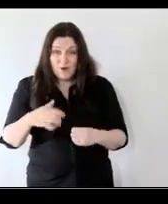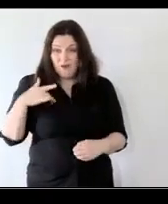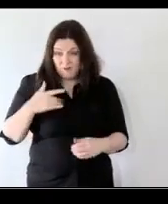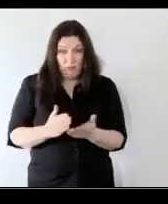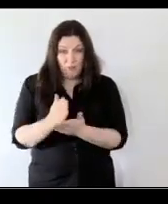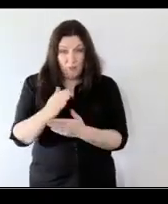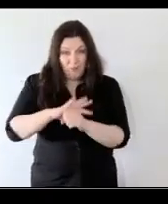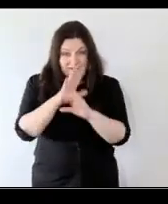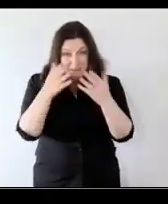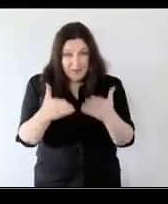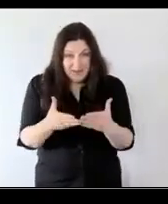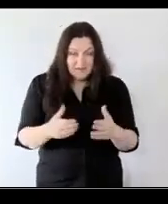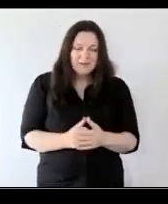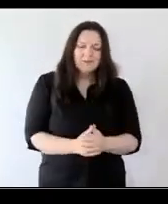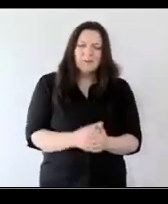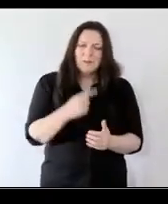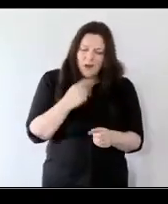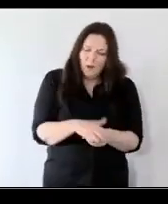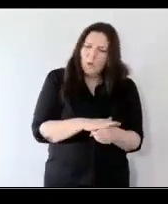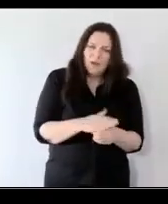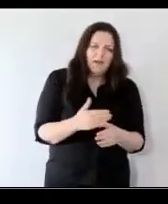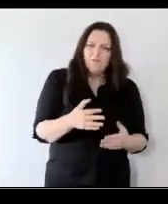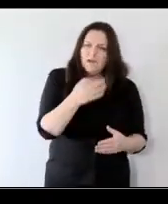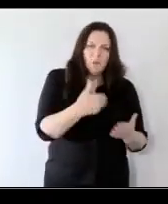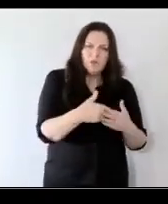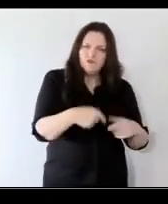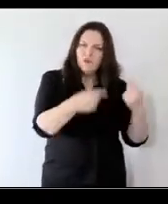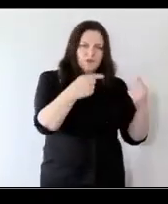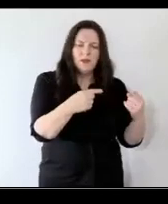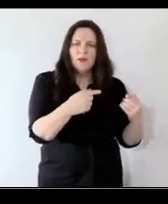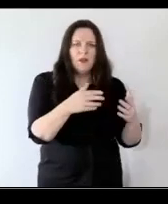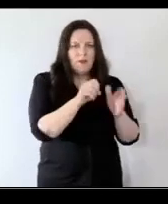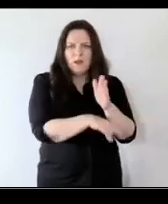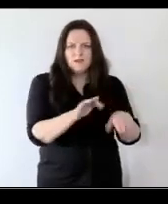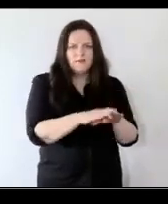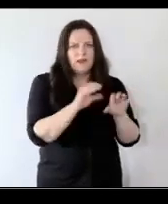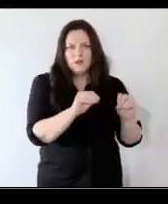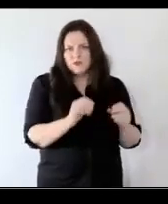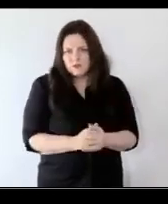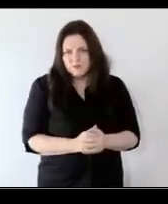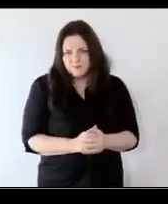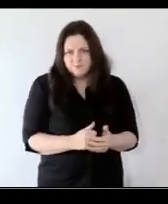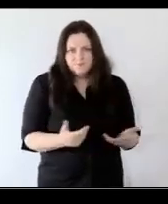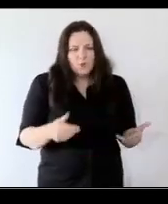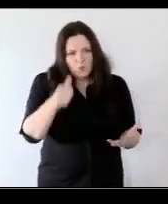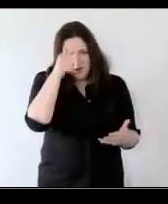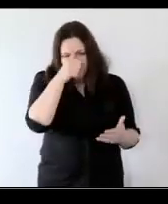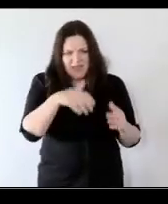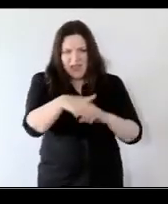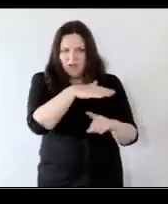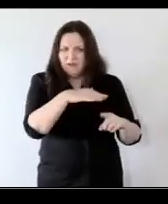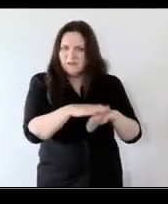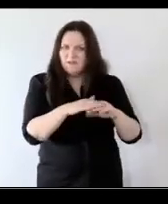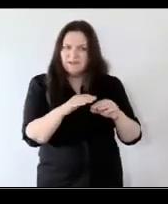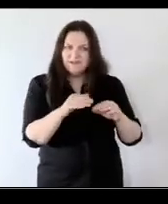suppose what we have found as well is one of the biggest challenges and biggest impacts was the loss of education so we know in areas of disadvantage